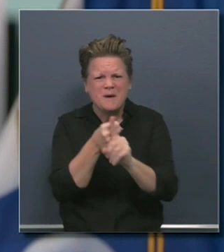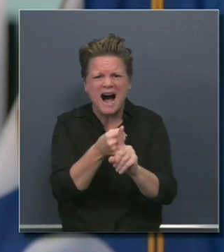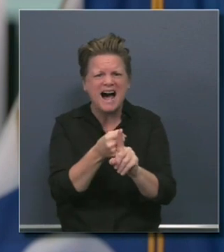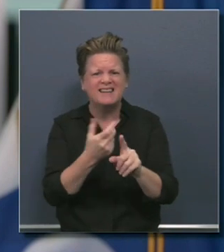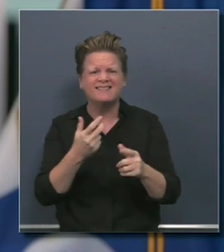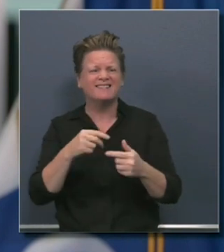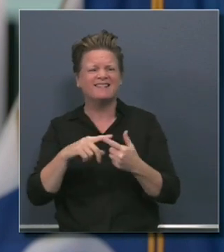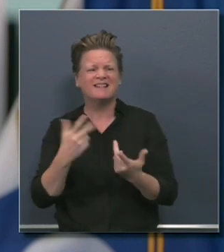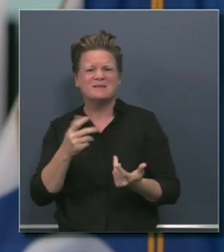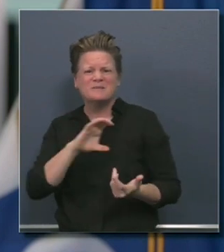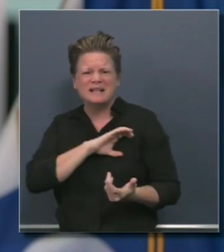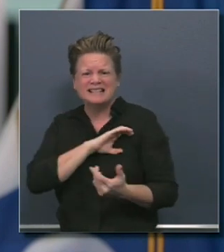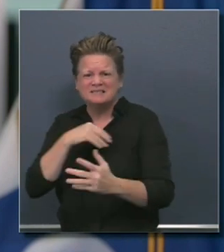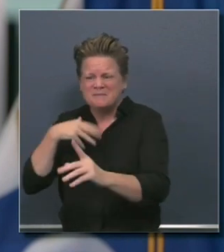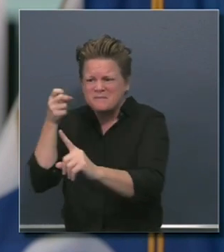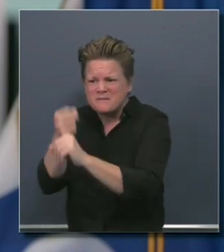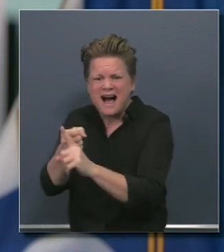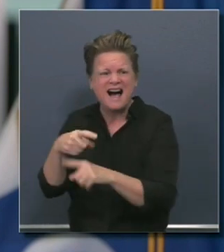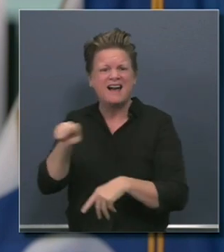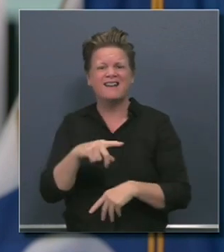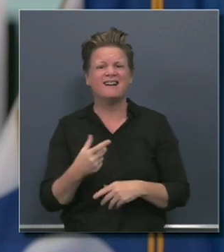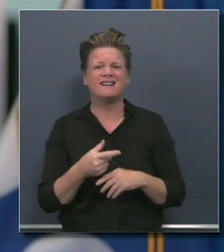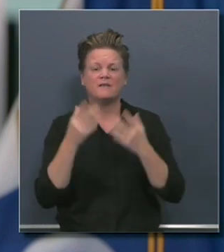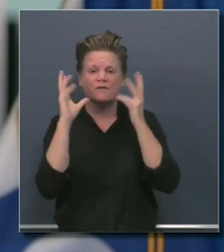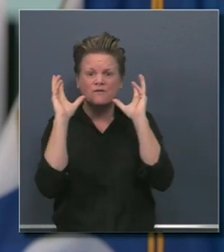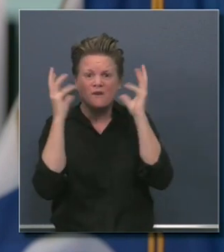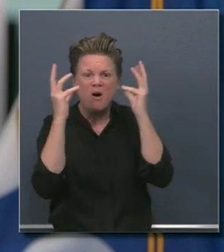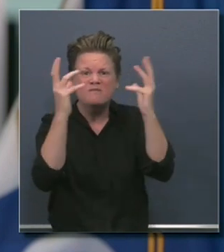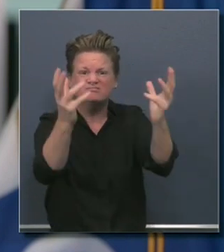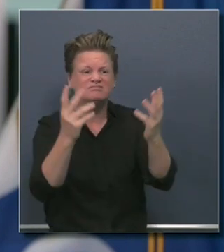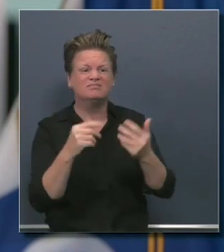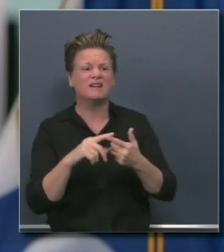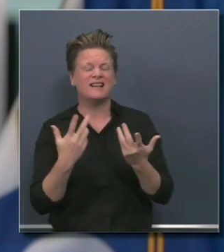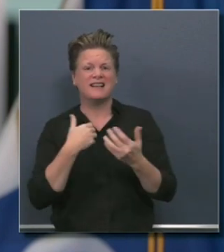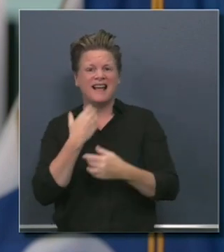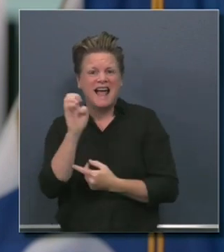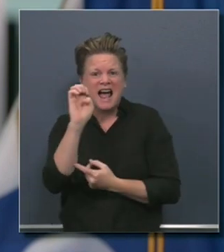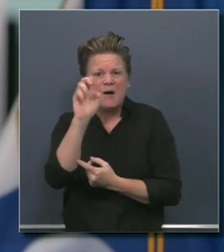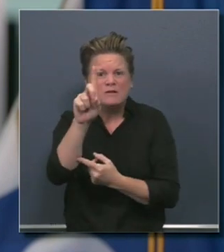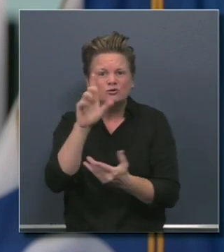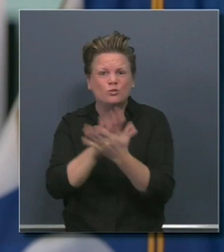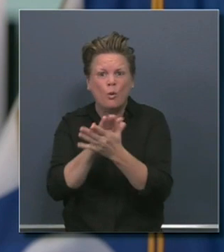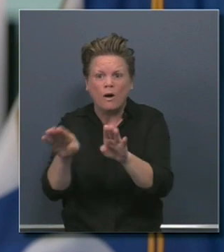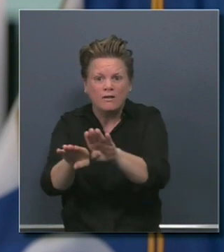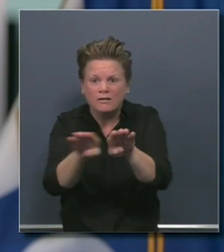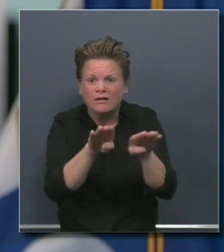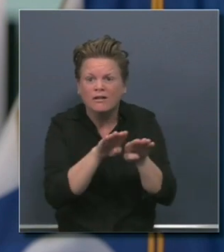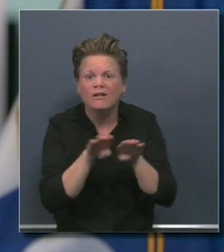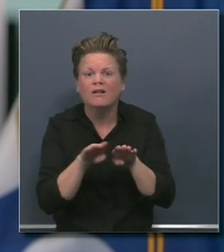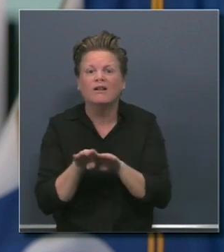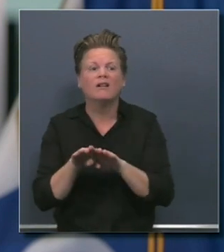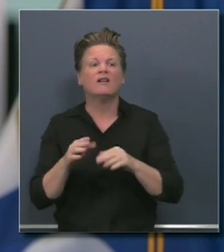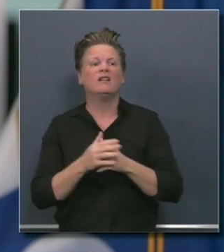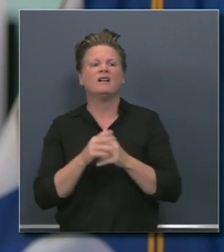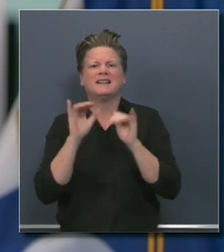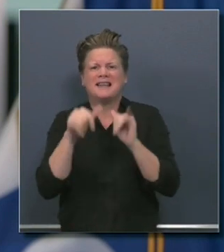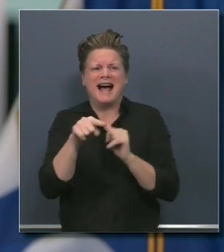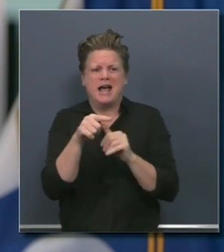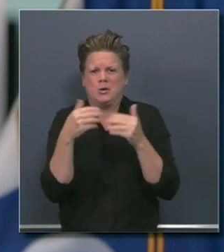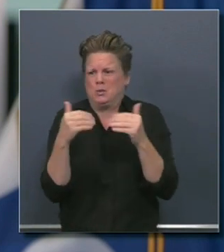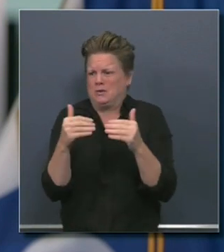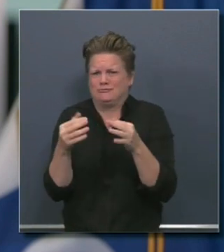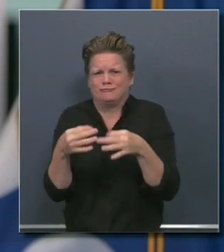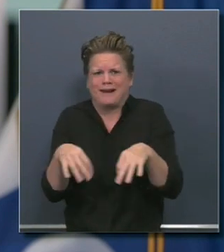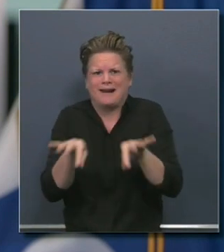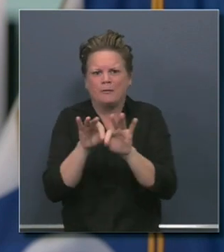first responders. They directly impact public education and our teachers. They directly impact public health and our ability for